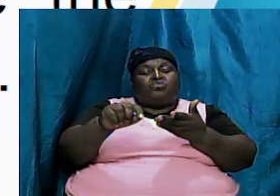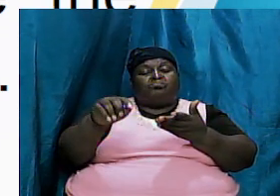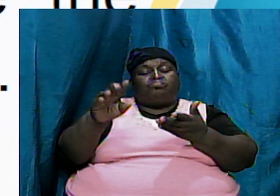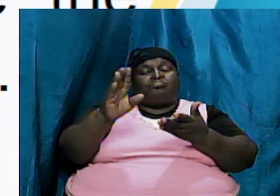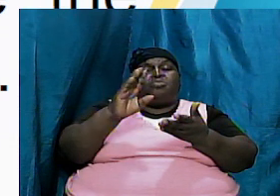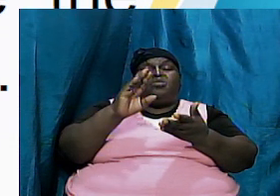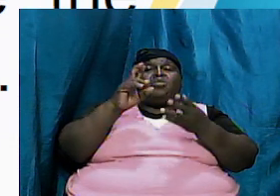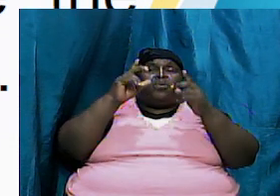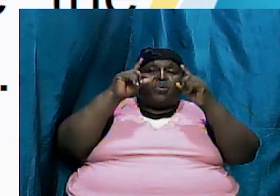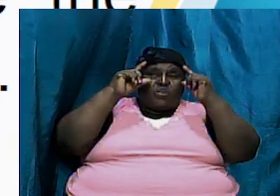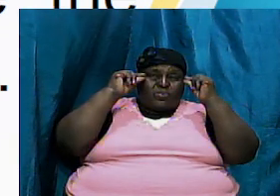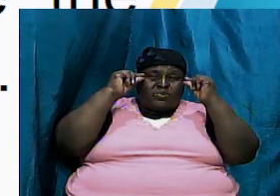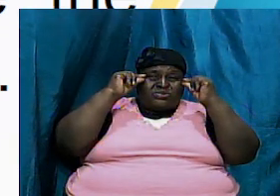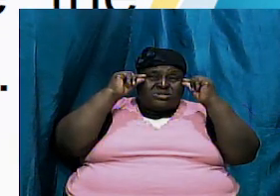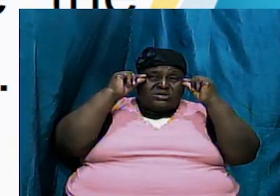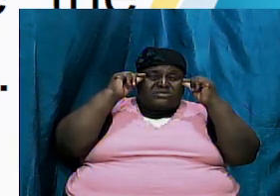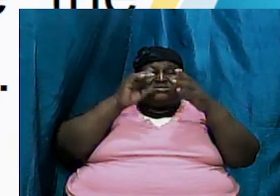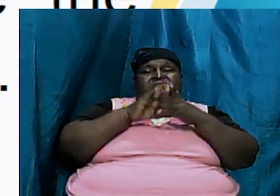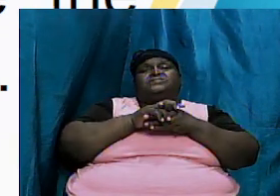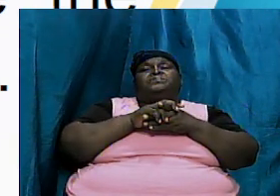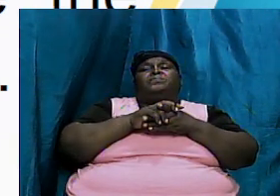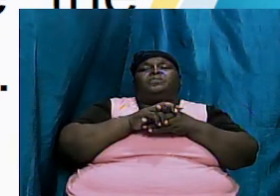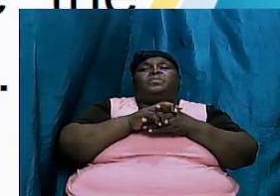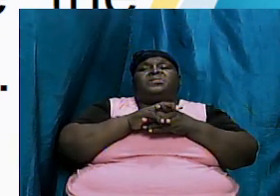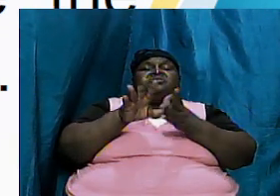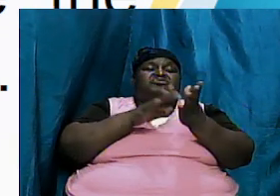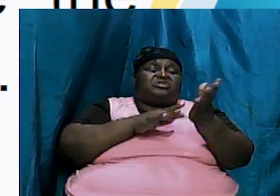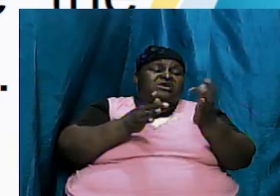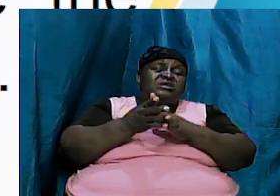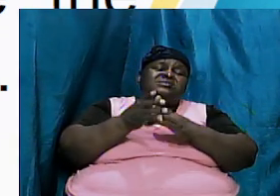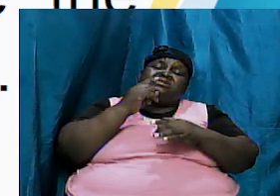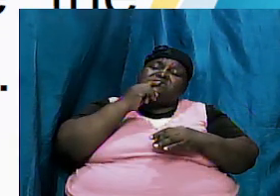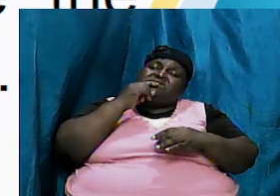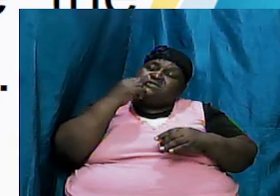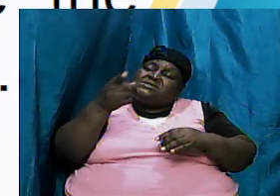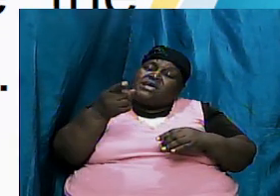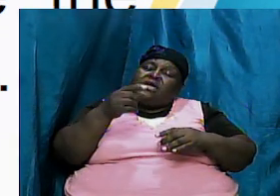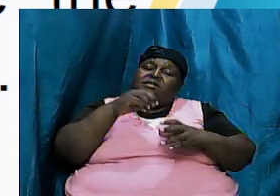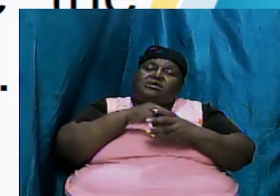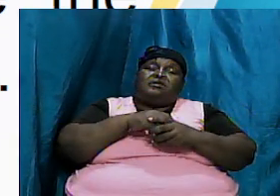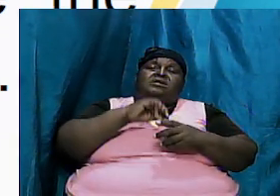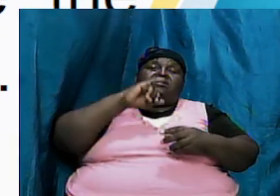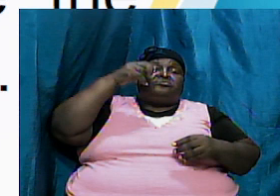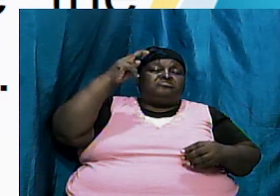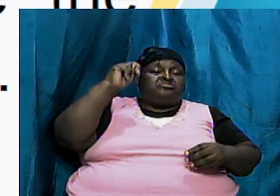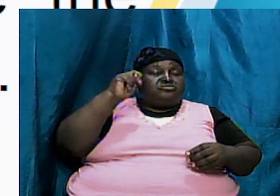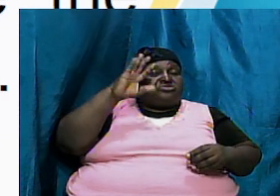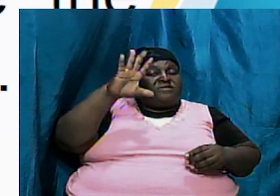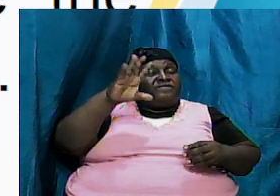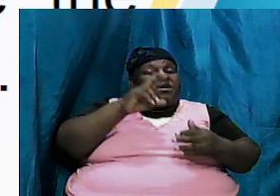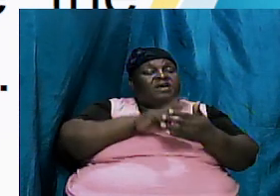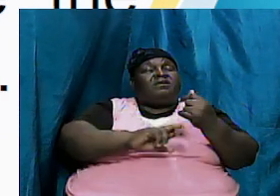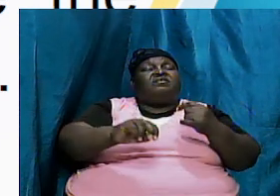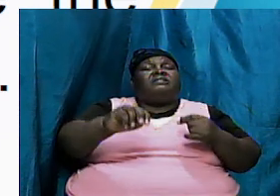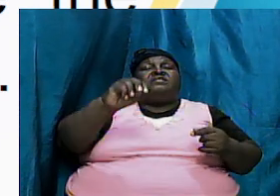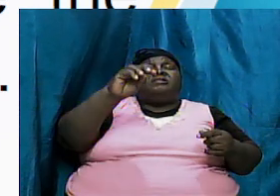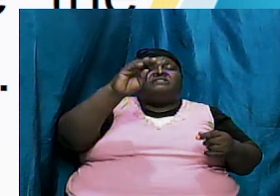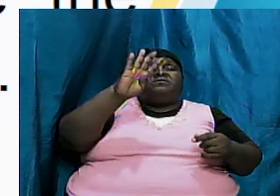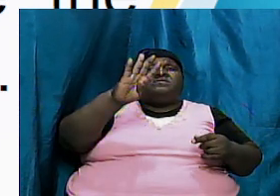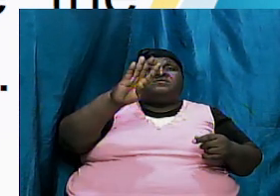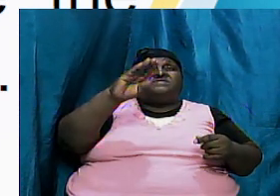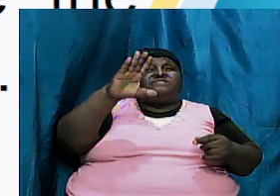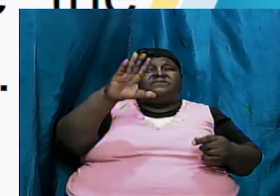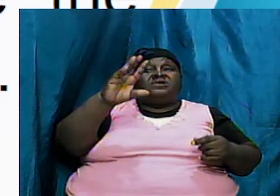if the Torah is attributed to Moses and Jesus is saying in St. John chapter five verses 46 to 47